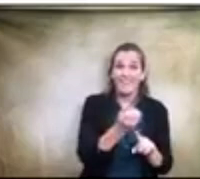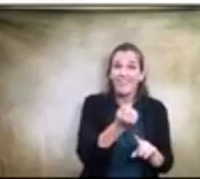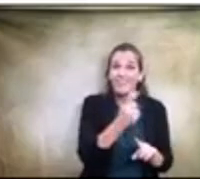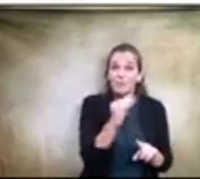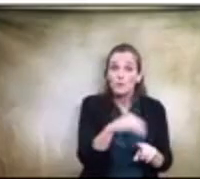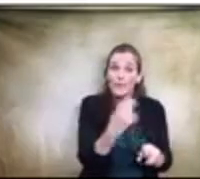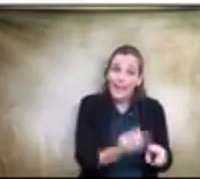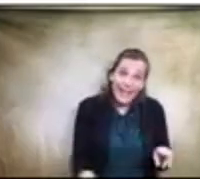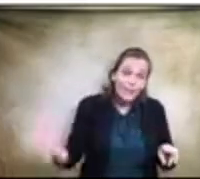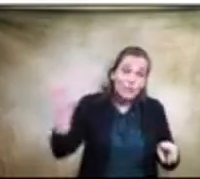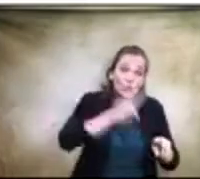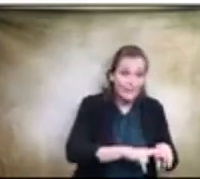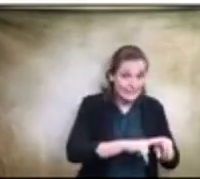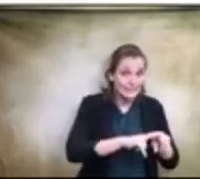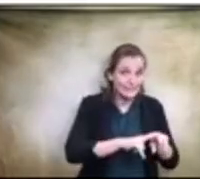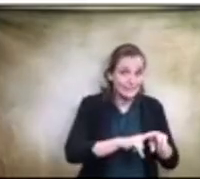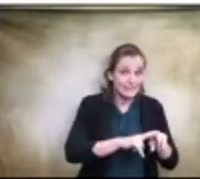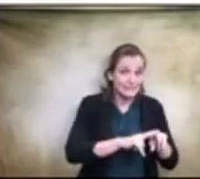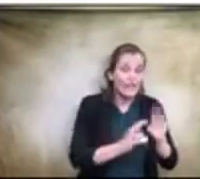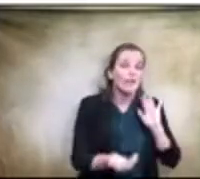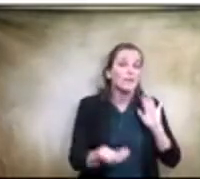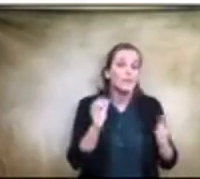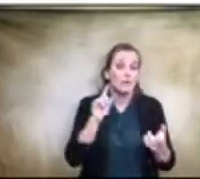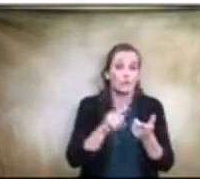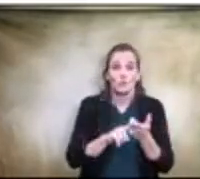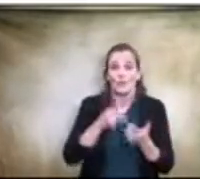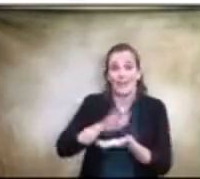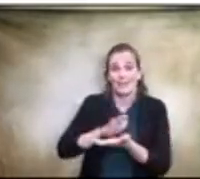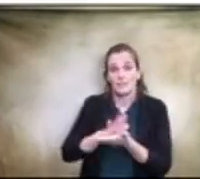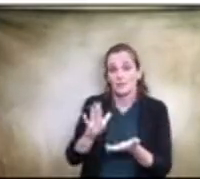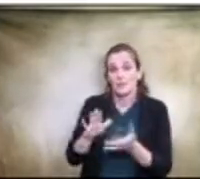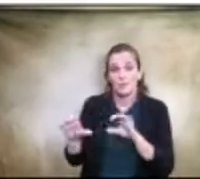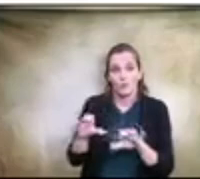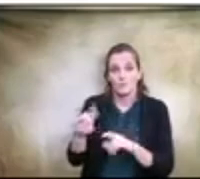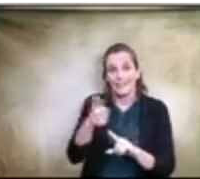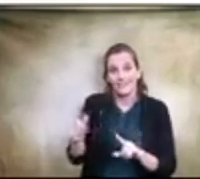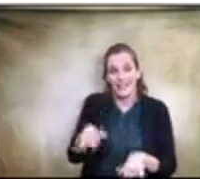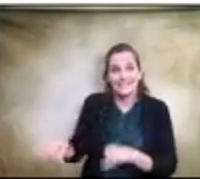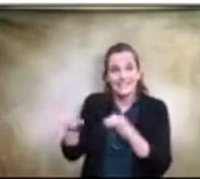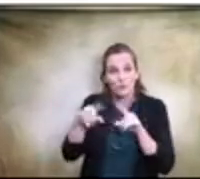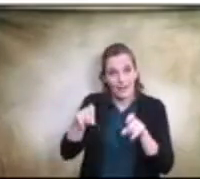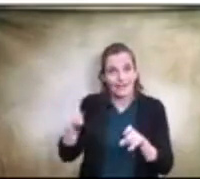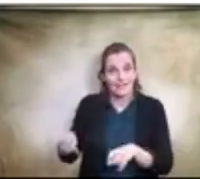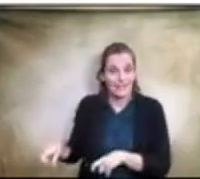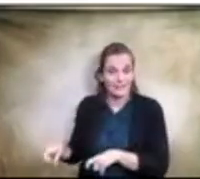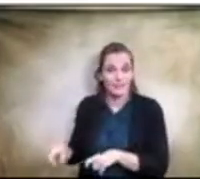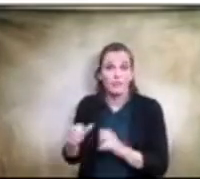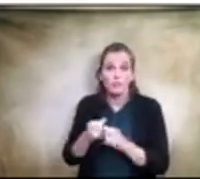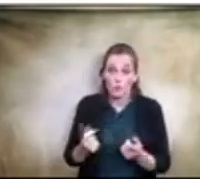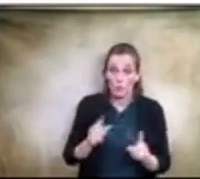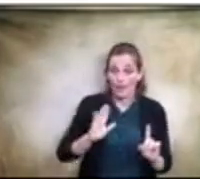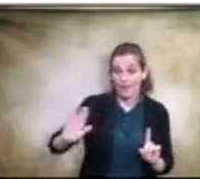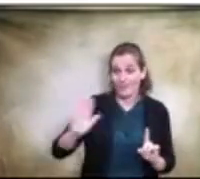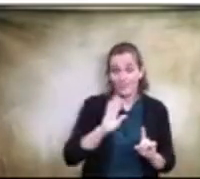over their academic performance on any of the standardized tests that they were granted. So their outcomes are